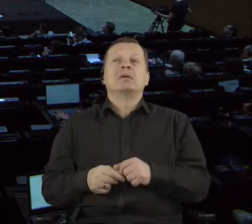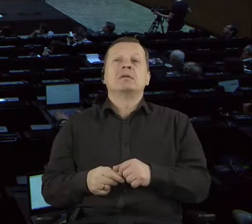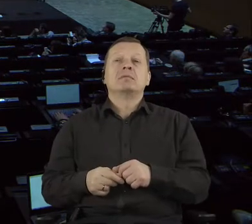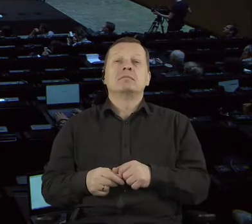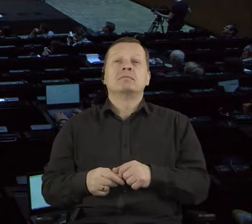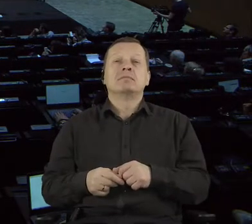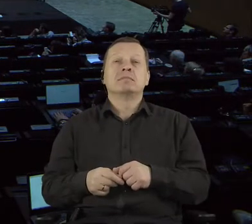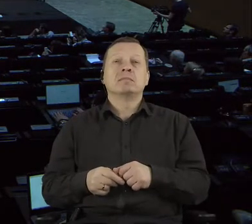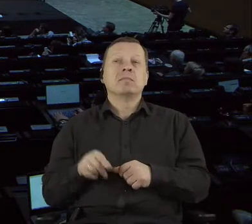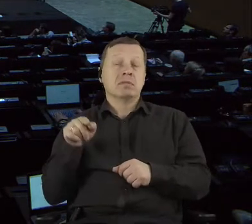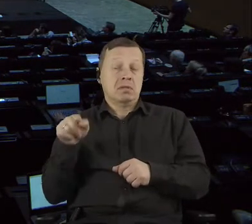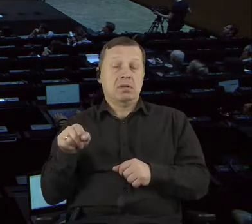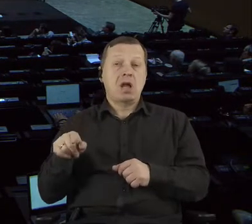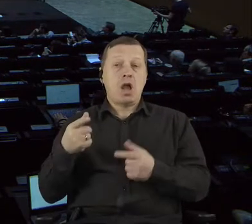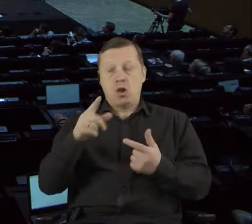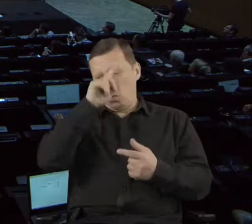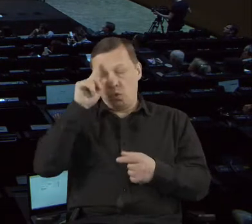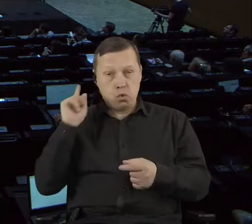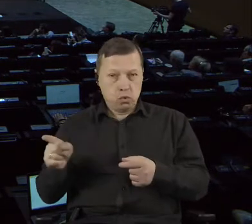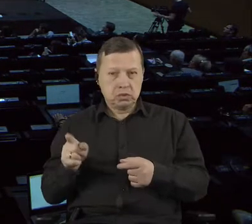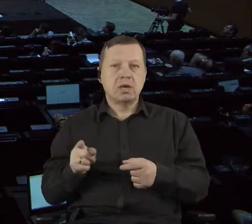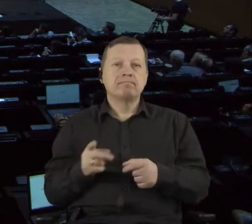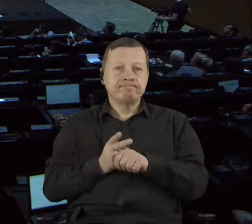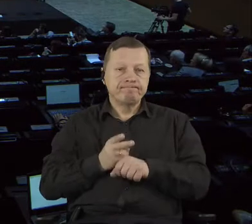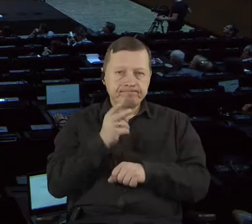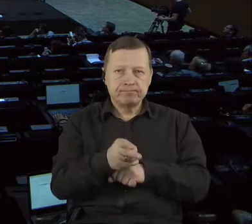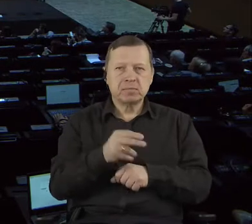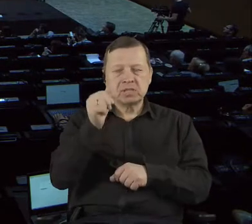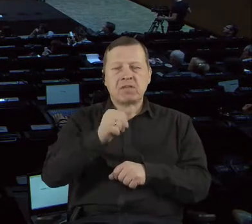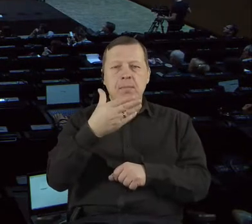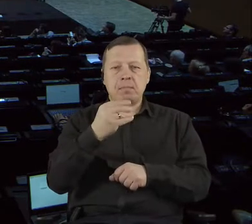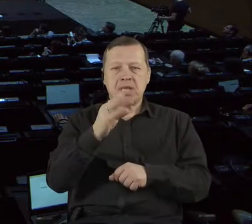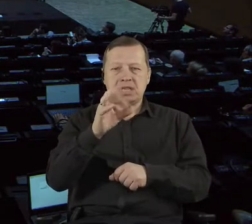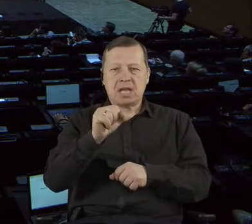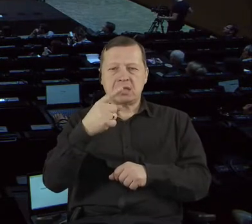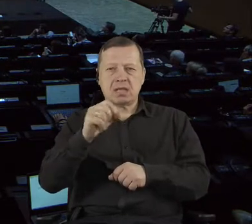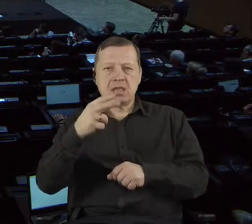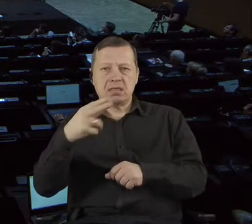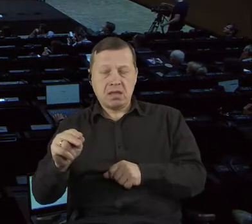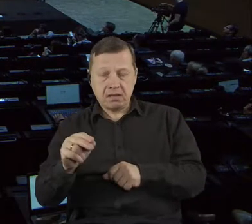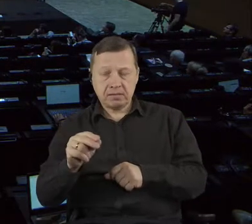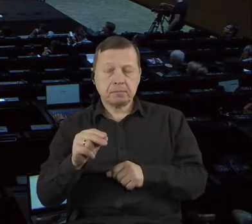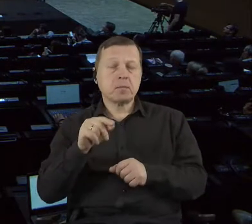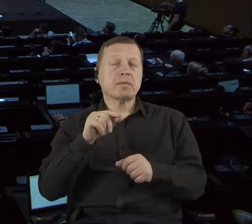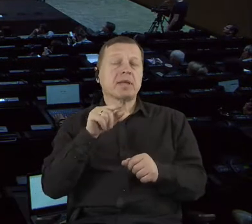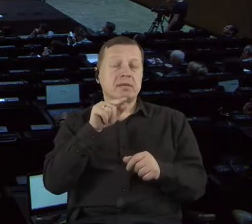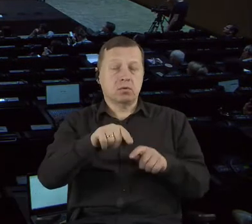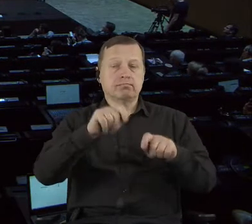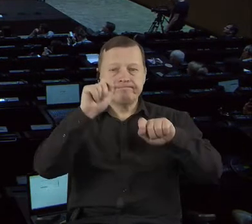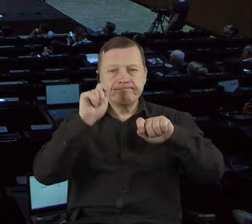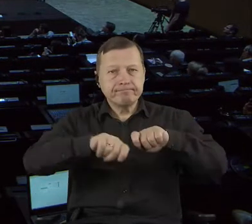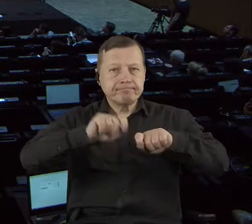of the specific buyer, on the level of specific business, or specific region. And our role